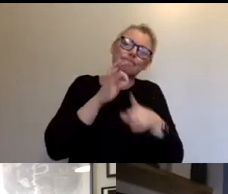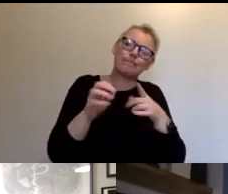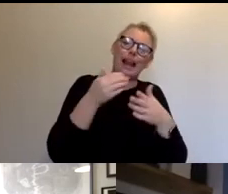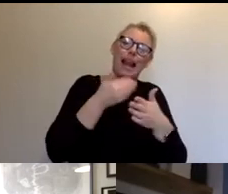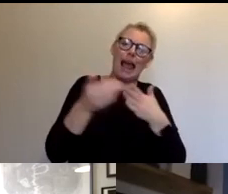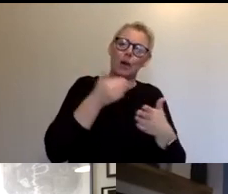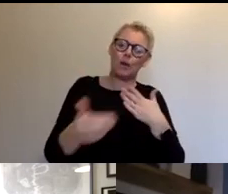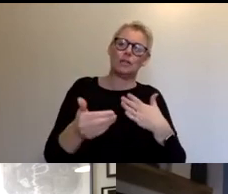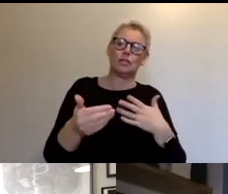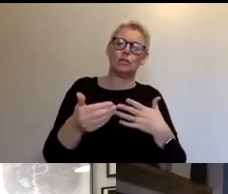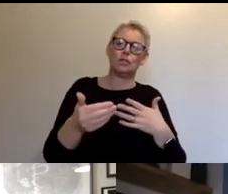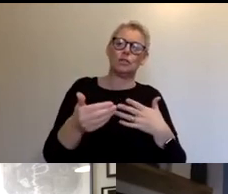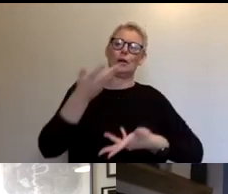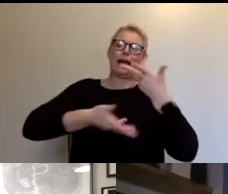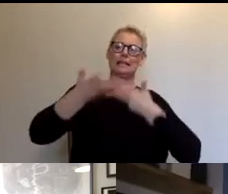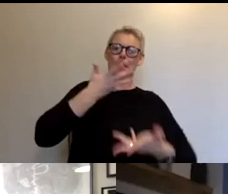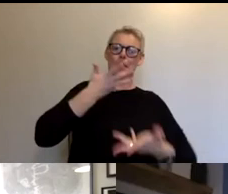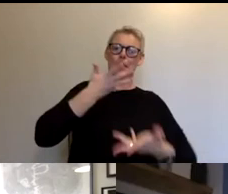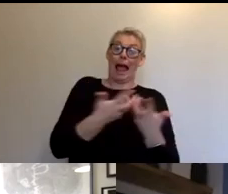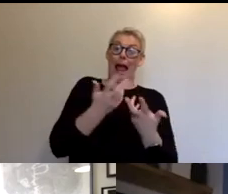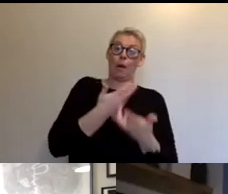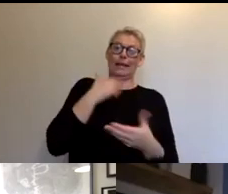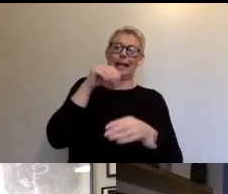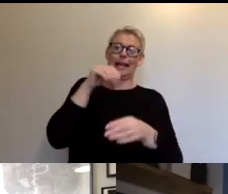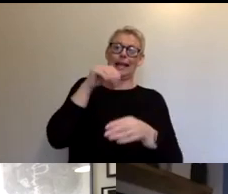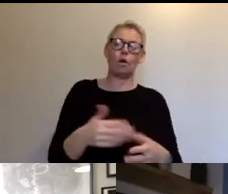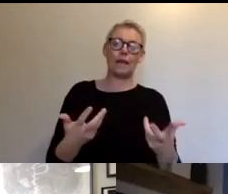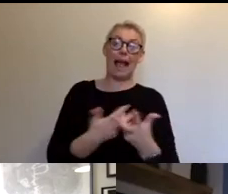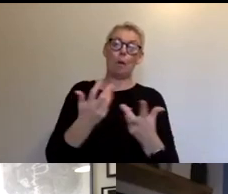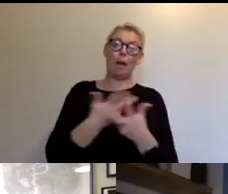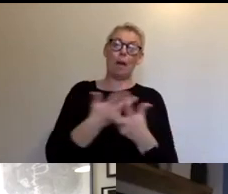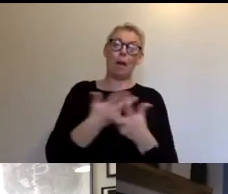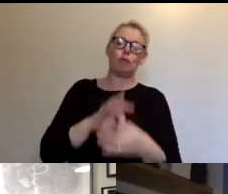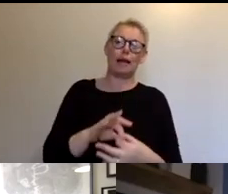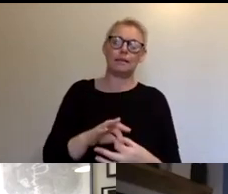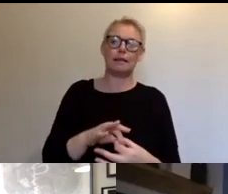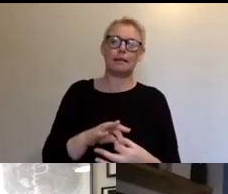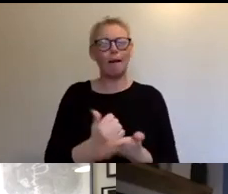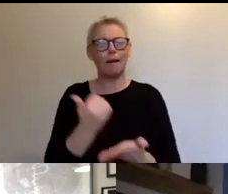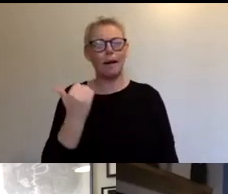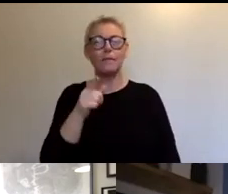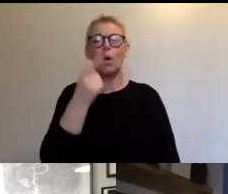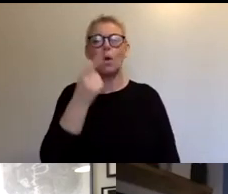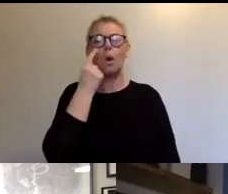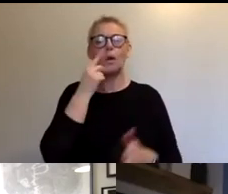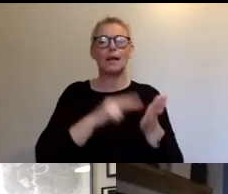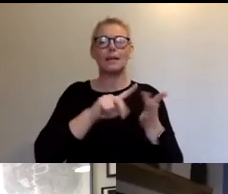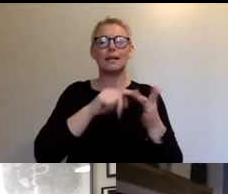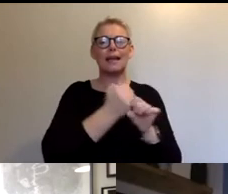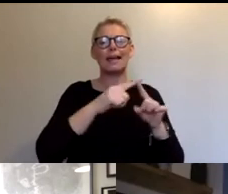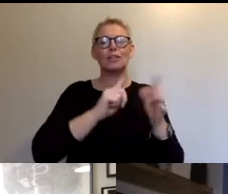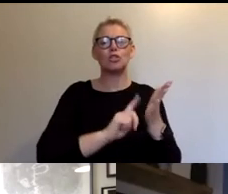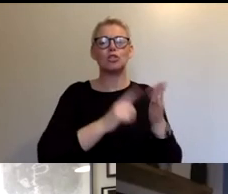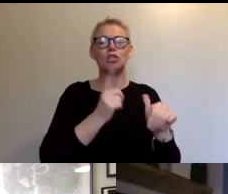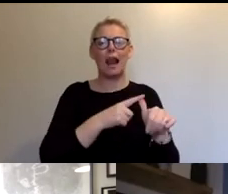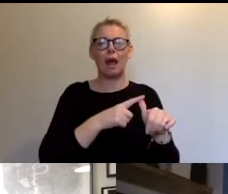people will use. Um, I've been really thinking a lot about that because, um, when you look at Nigella's Instagram, um, and she tells you to,